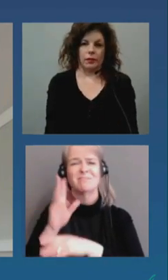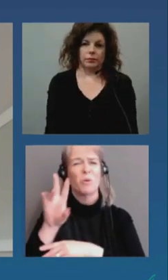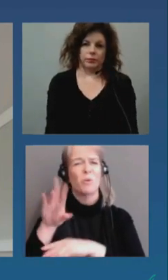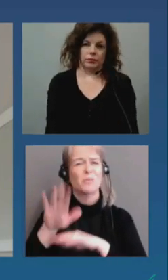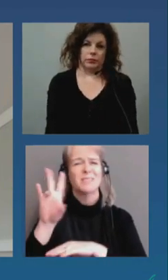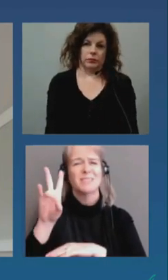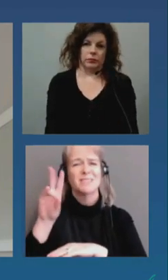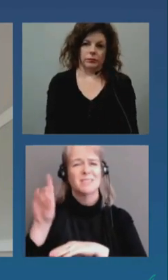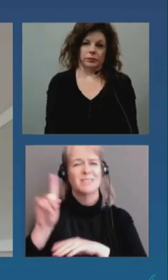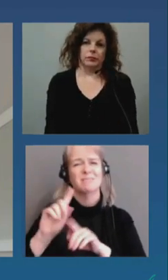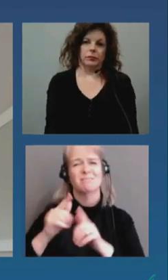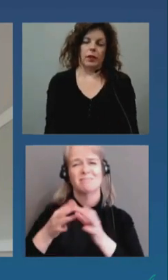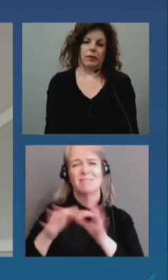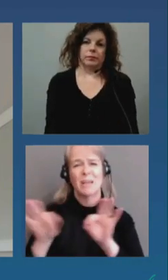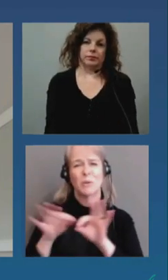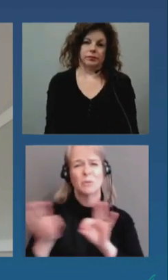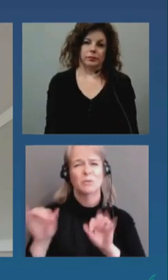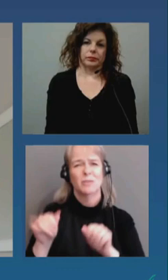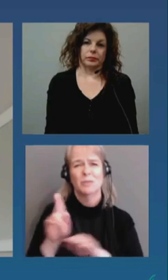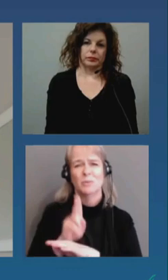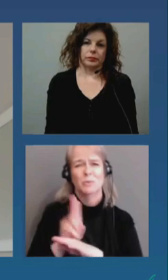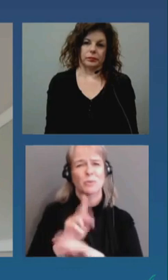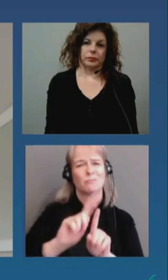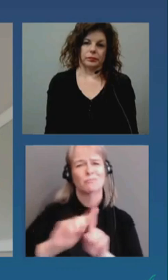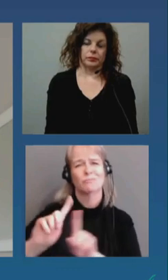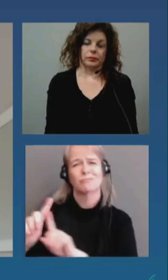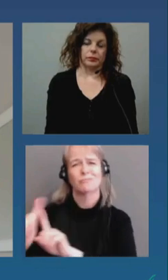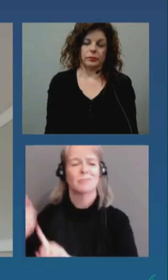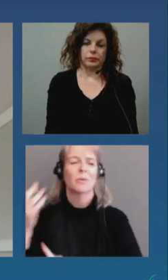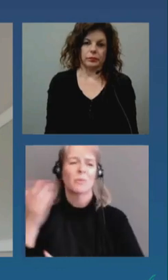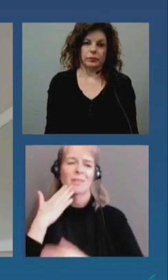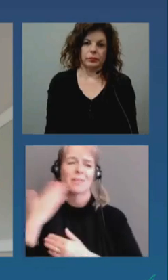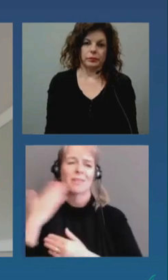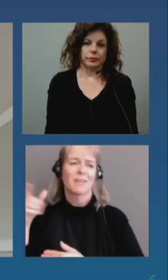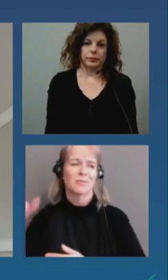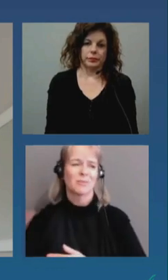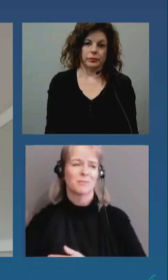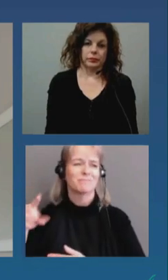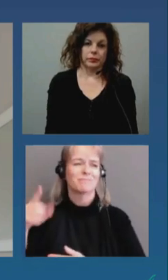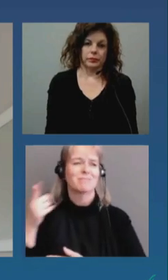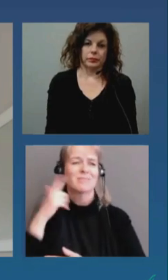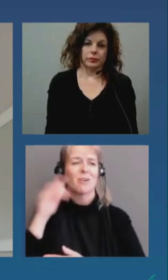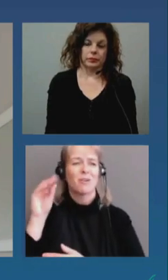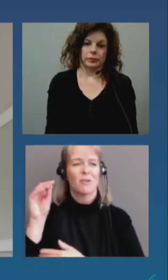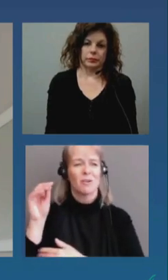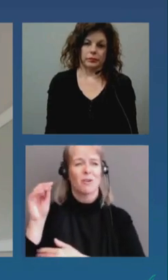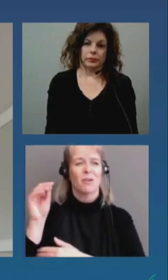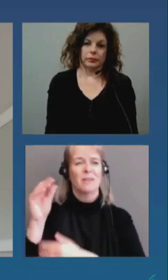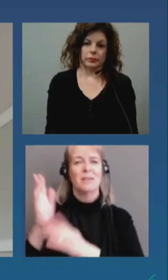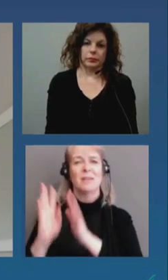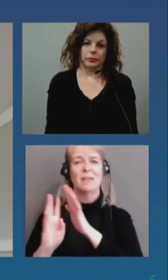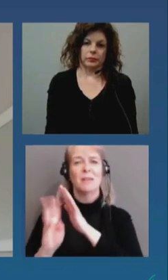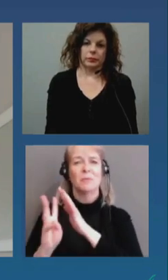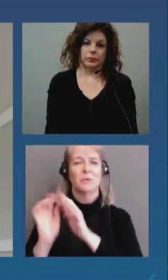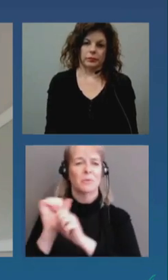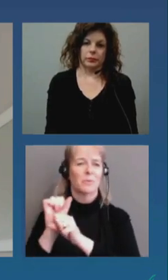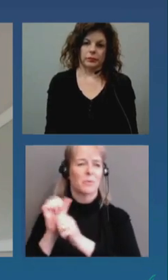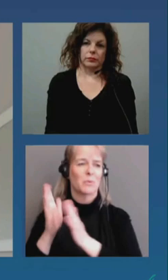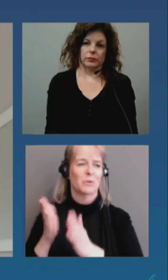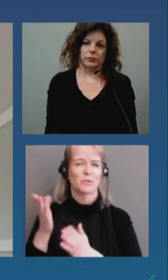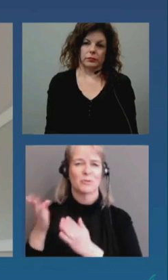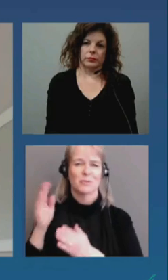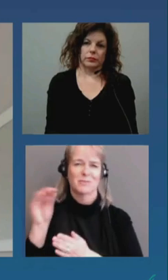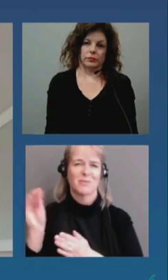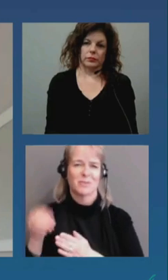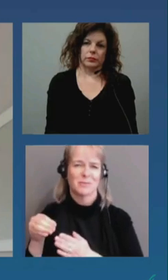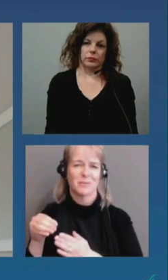Services Ottawa so as always look out for one another stay safe be kind thank you